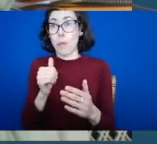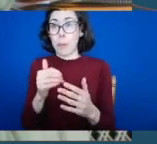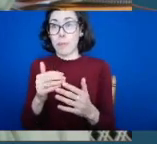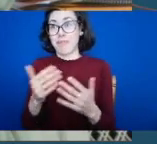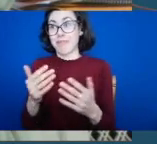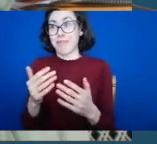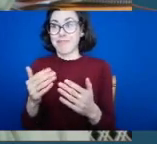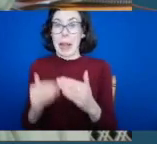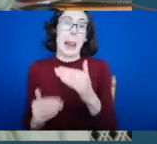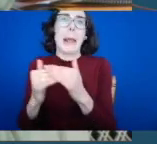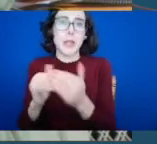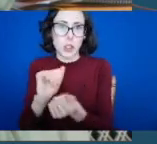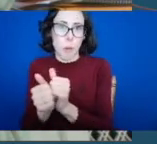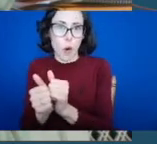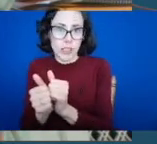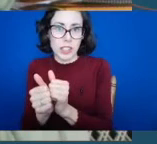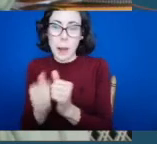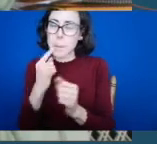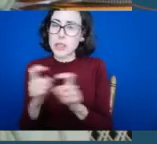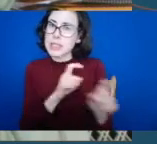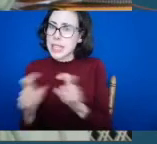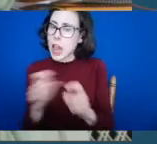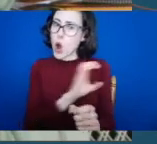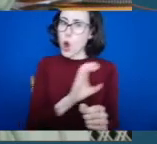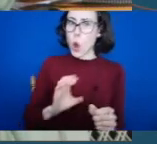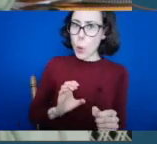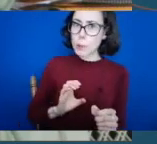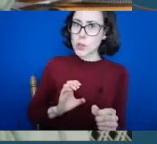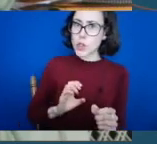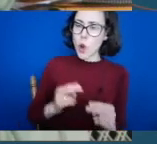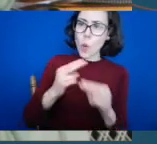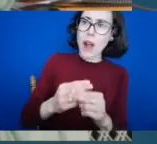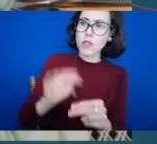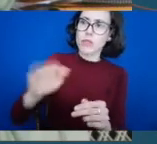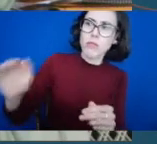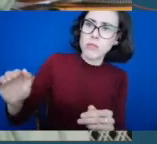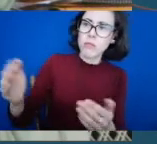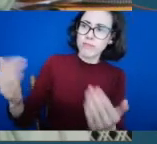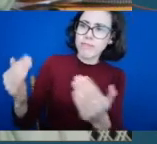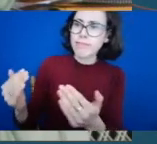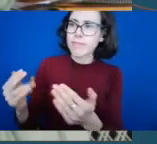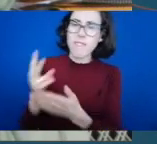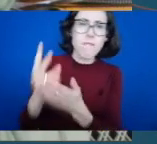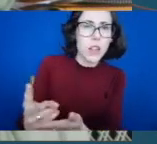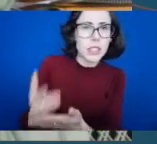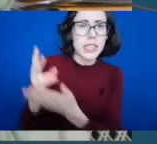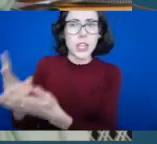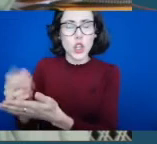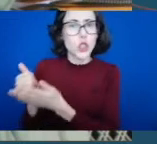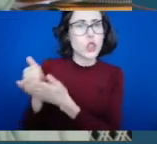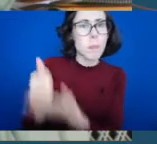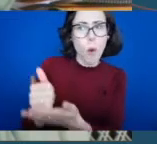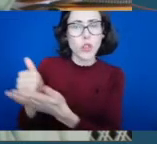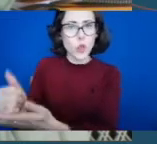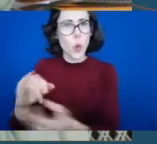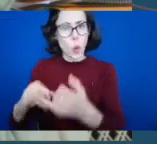saw so many of our clubs actually go out and support many vulnerable members of our community and engage in a voluntary capacity. And even in the last number of